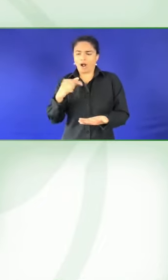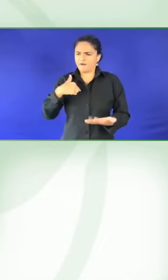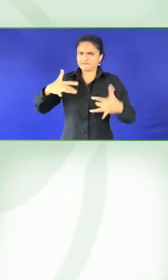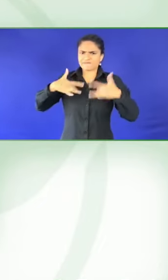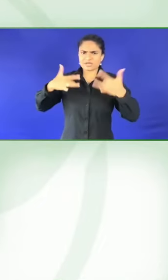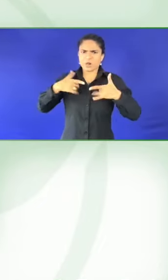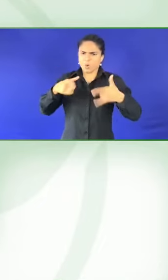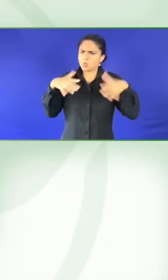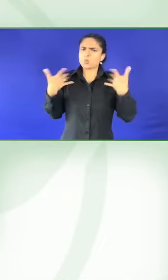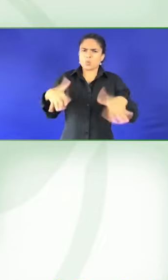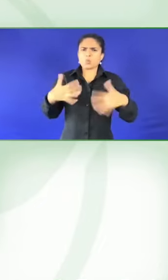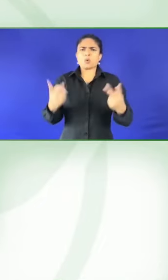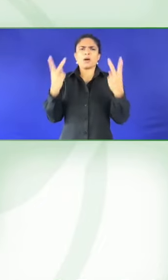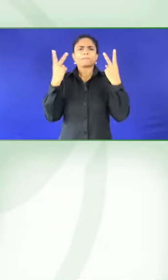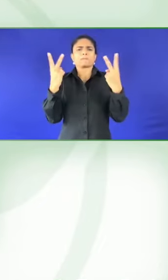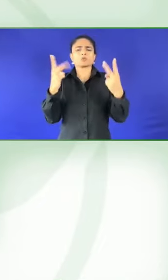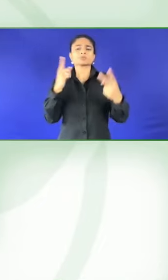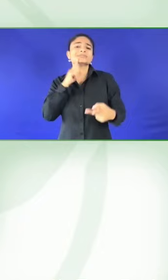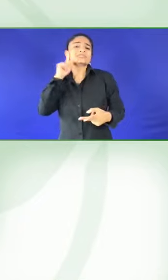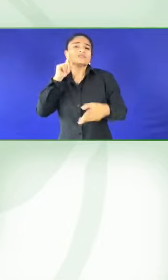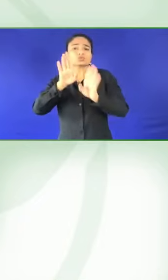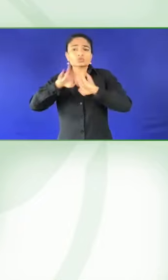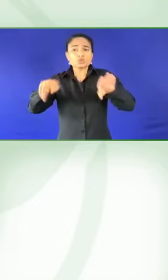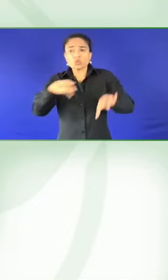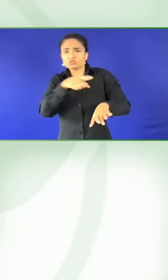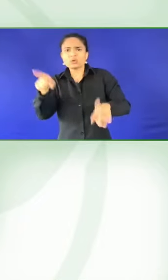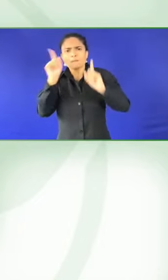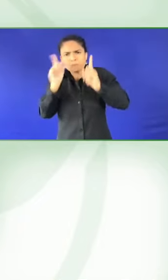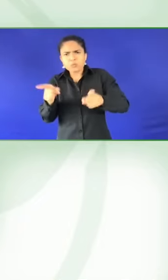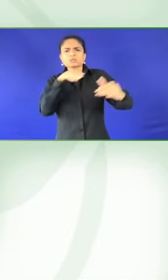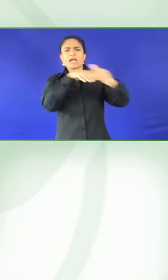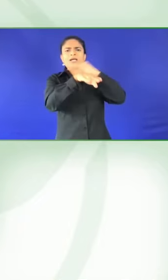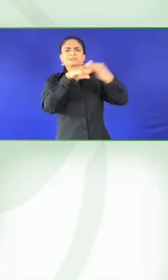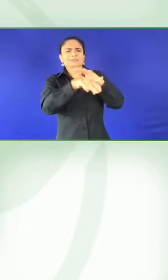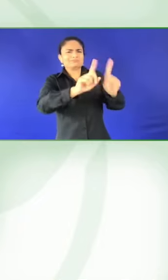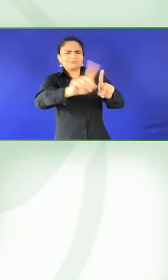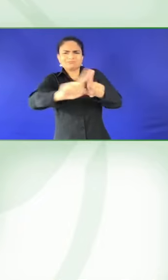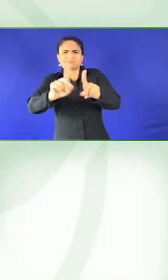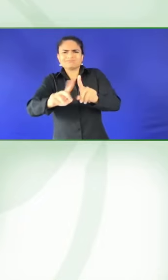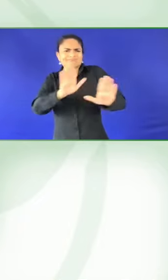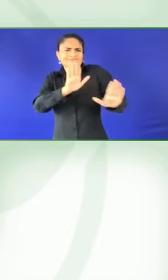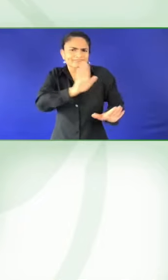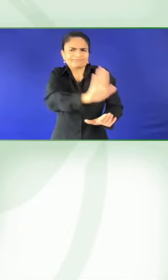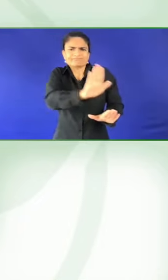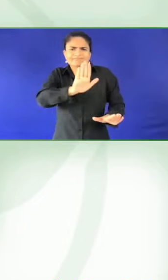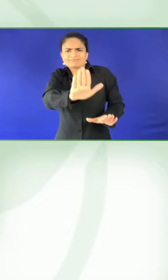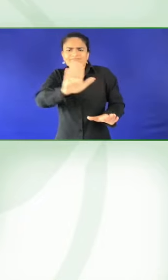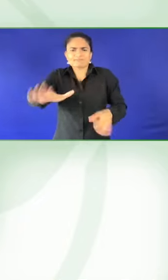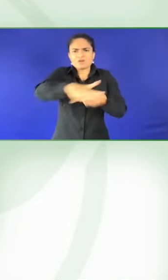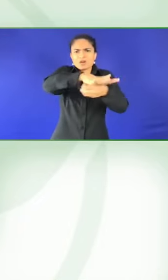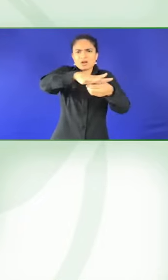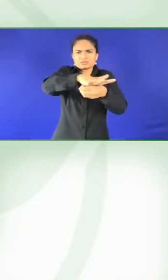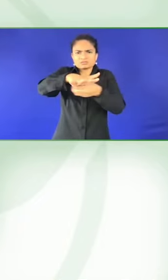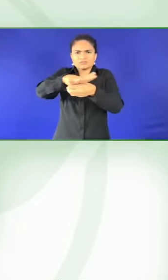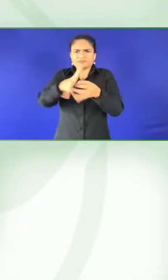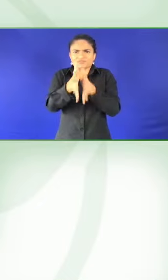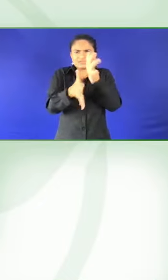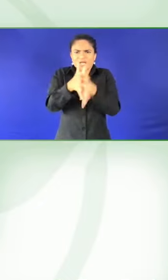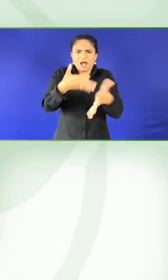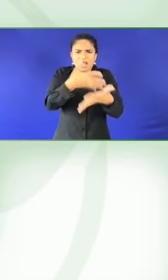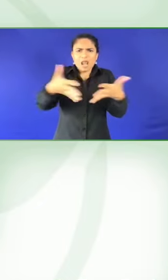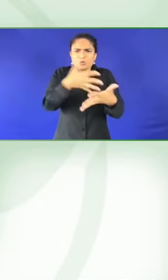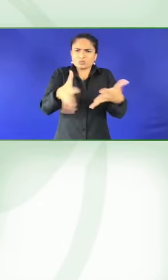have access to those people. And so our platform way is really allowing deaf children to see that sign